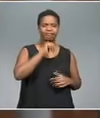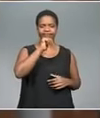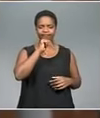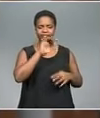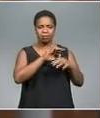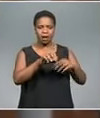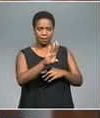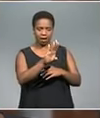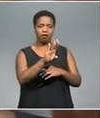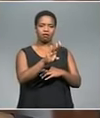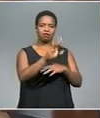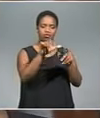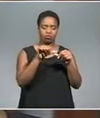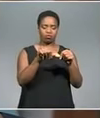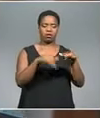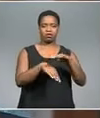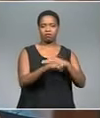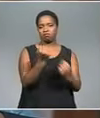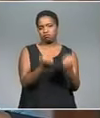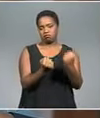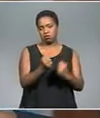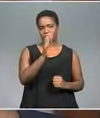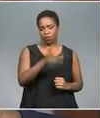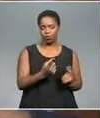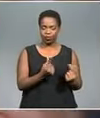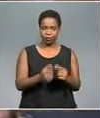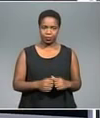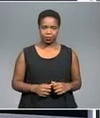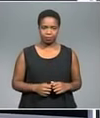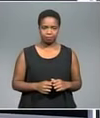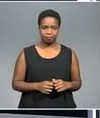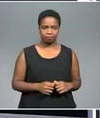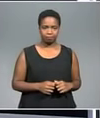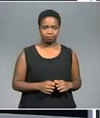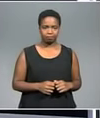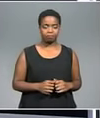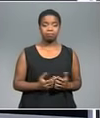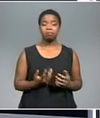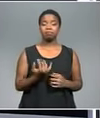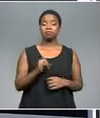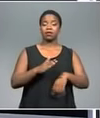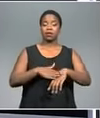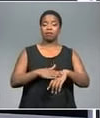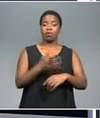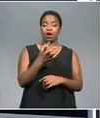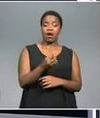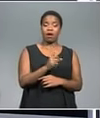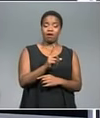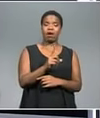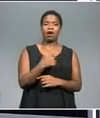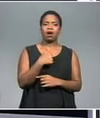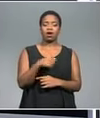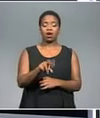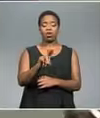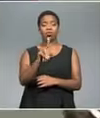always have a plan B. So, yeah, it's what the prosecutors will do from now on. Stay with us on E! News. Coming up in just over